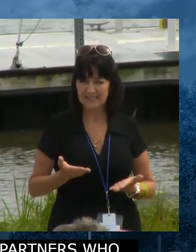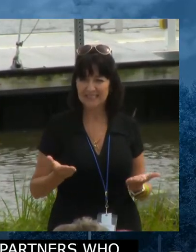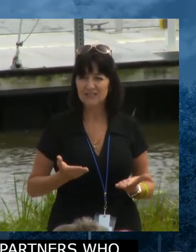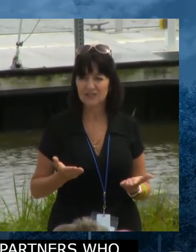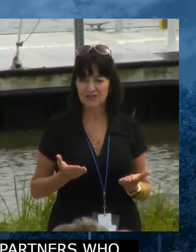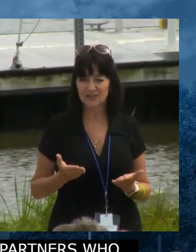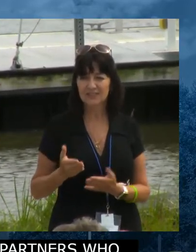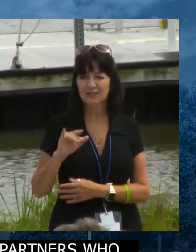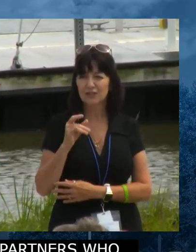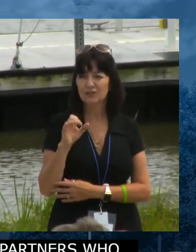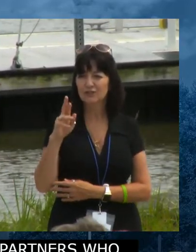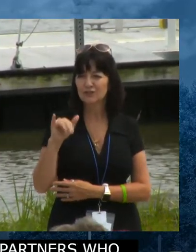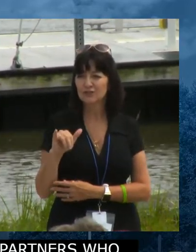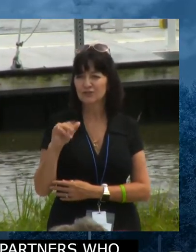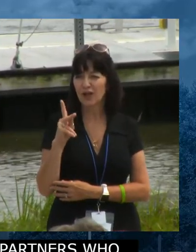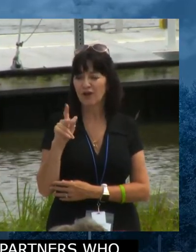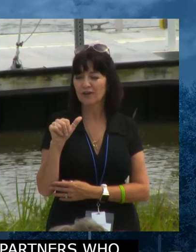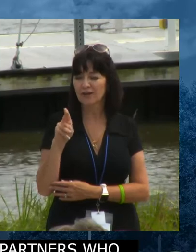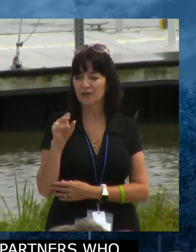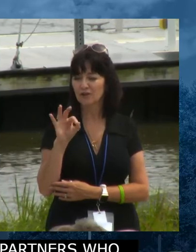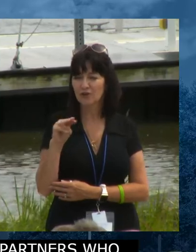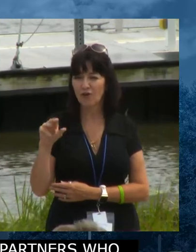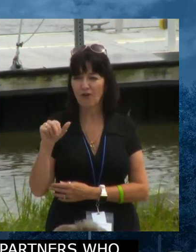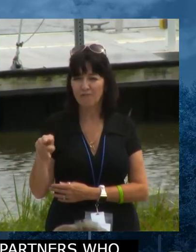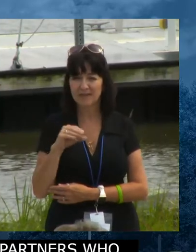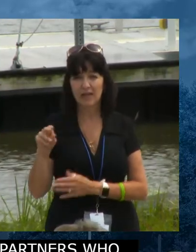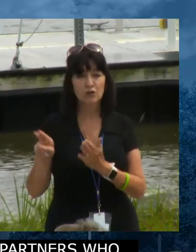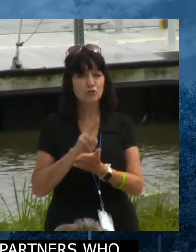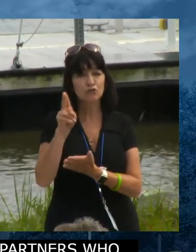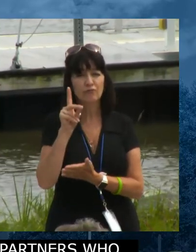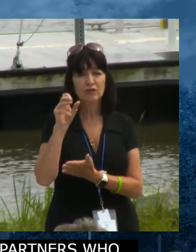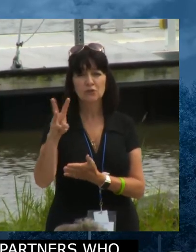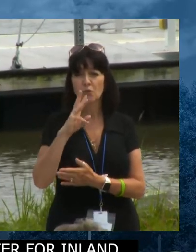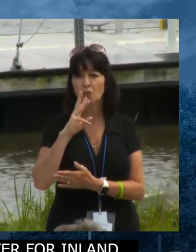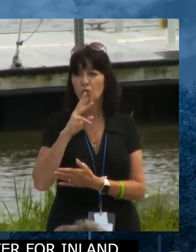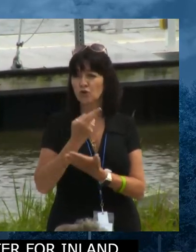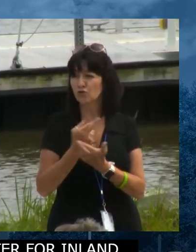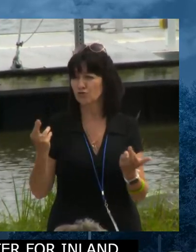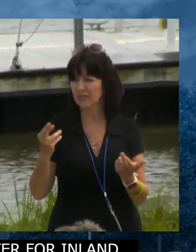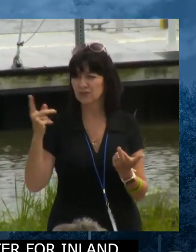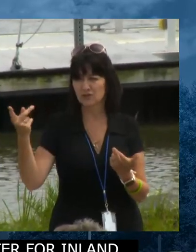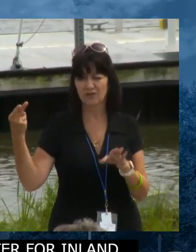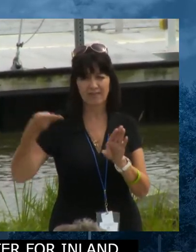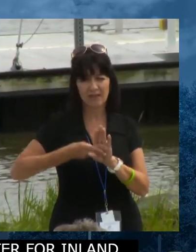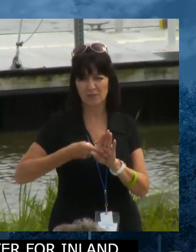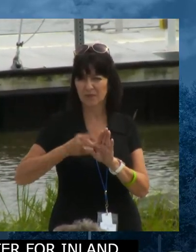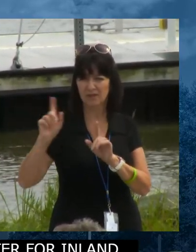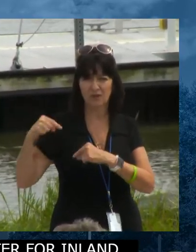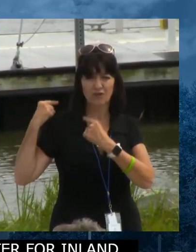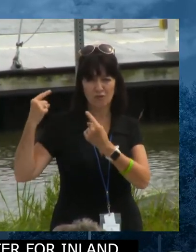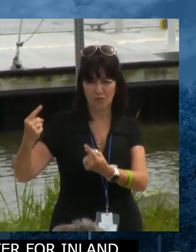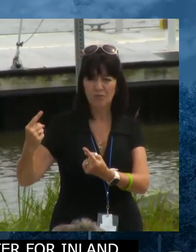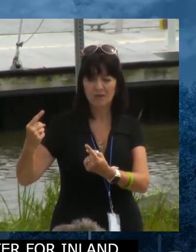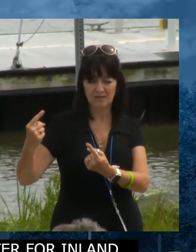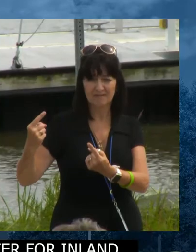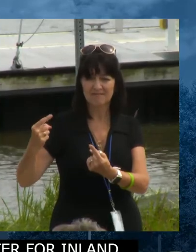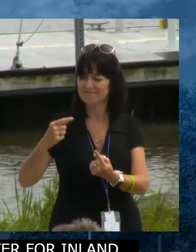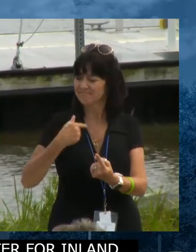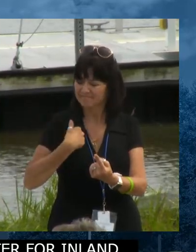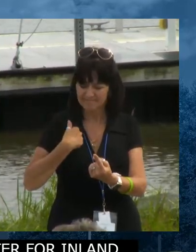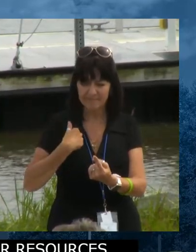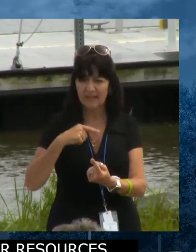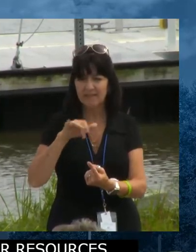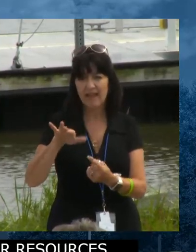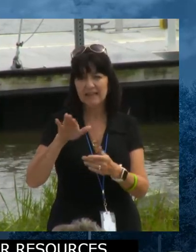Jerry Kaufman and University of Delaware Water Resources have been a partner all the way. Uh, we can't say enough, also, about the Clean Water Alliance